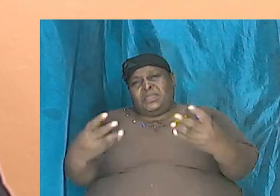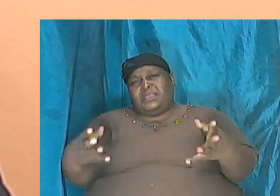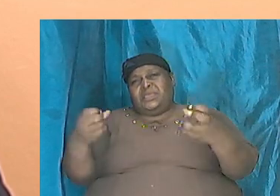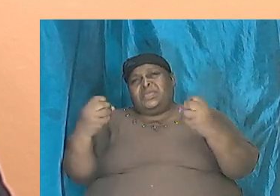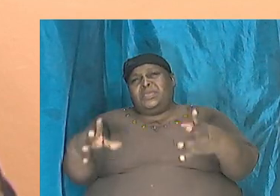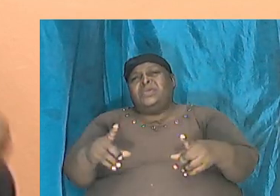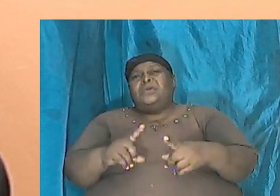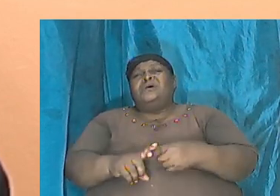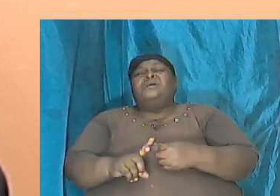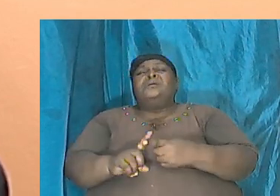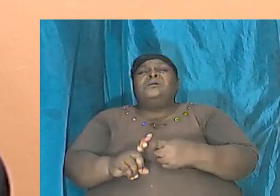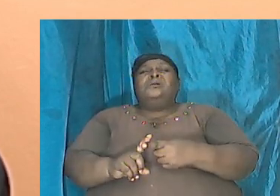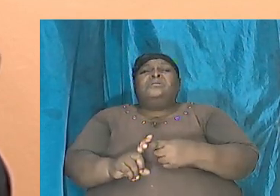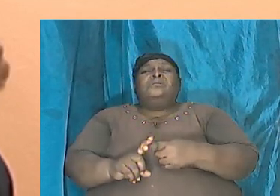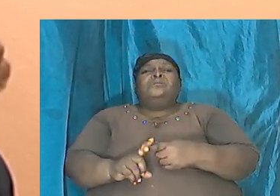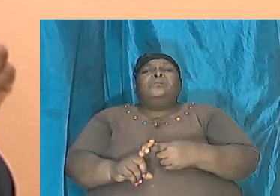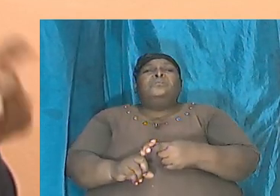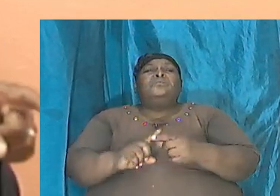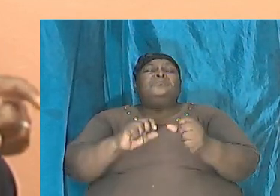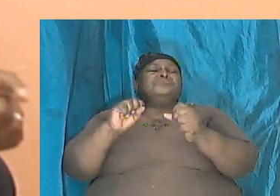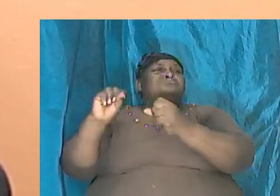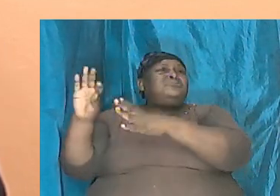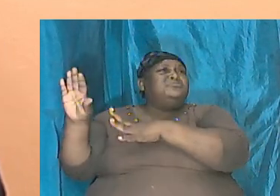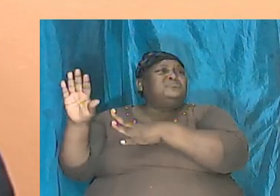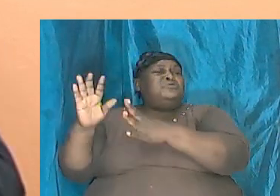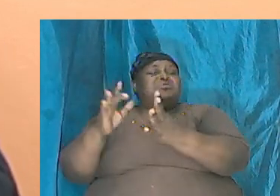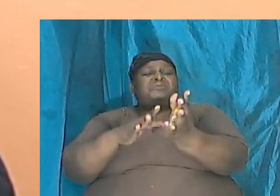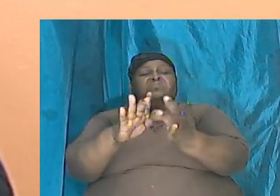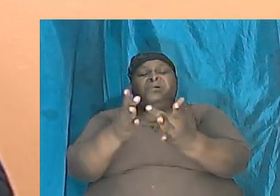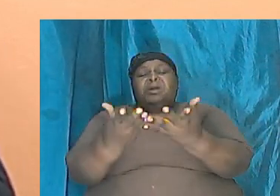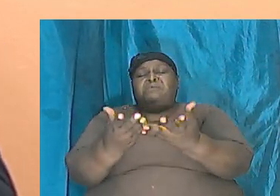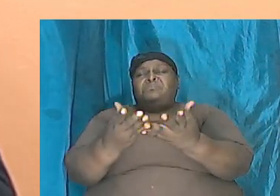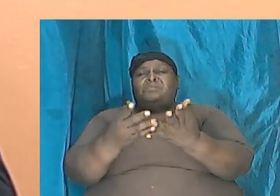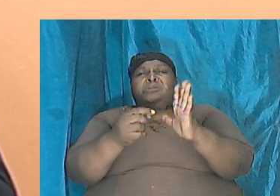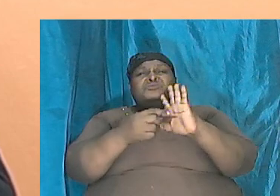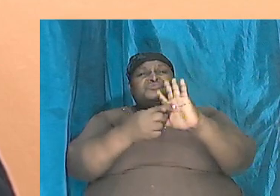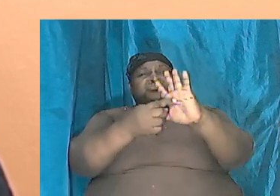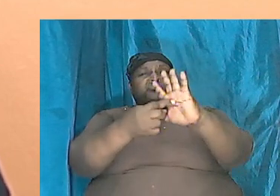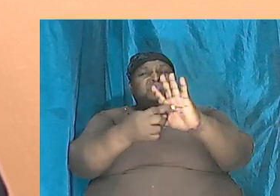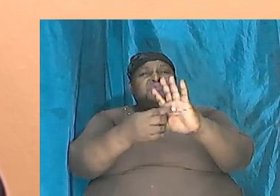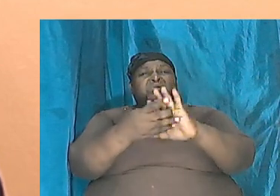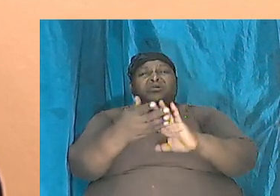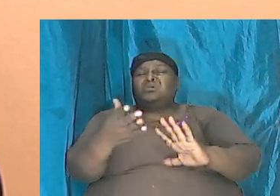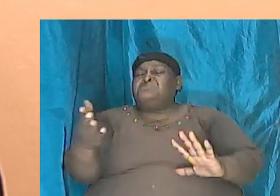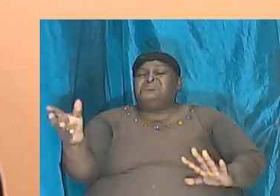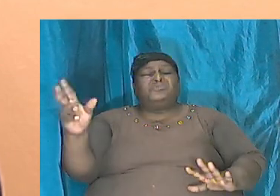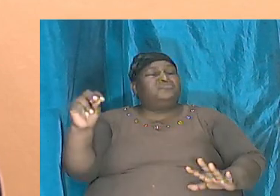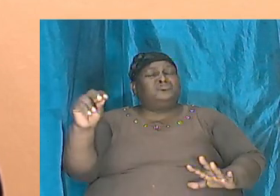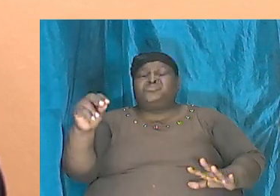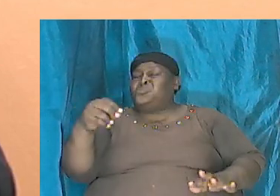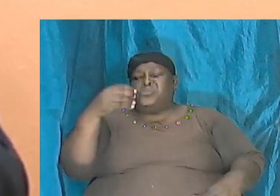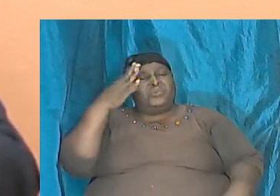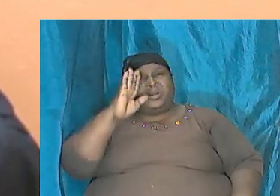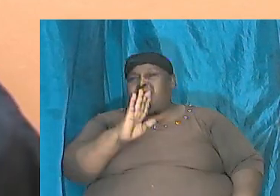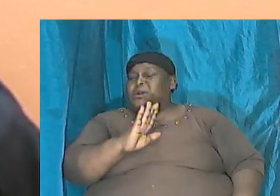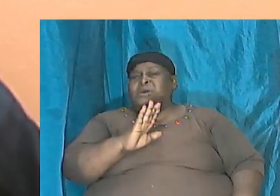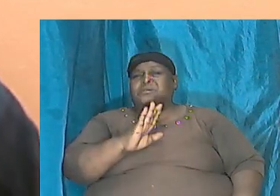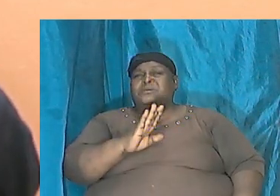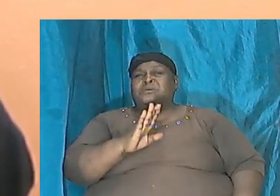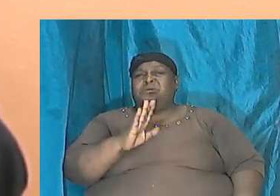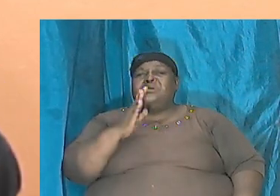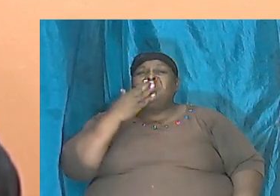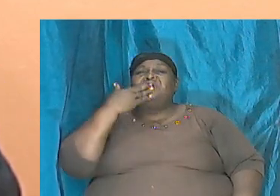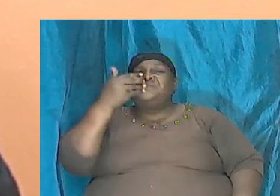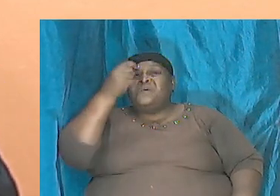the Bible and show that there is no God. But we thank God that there are those who, as we